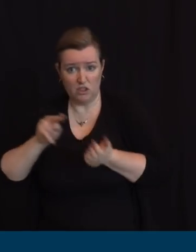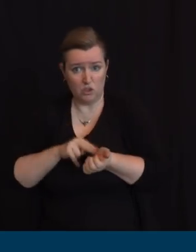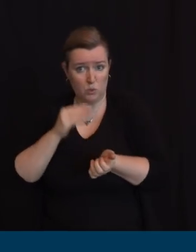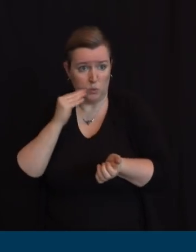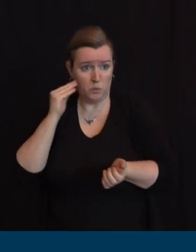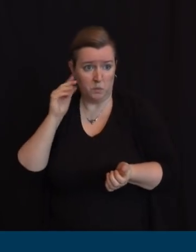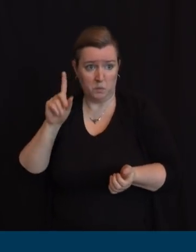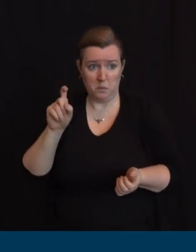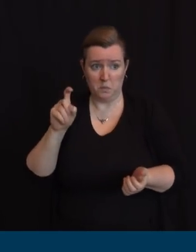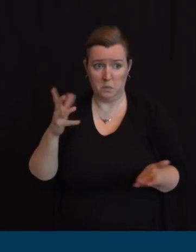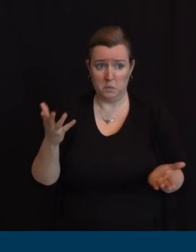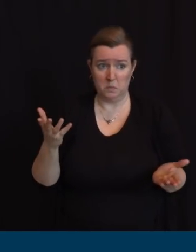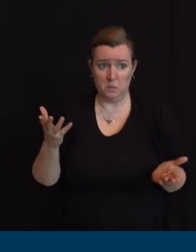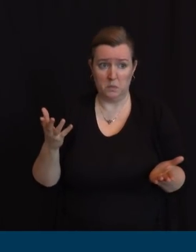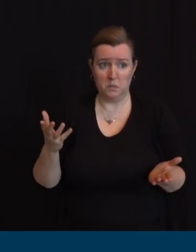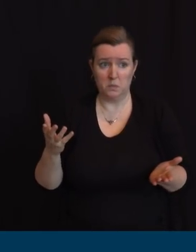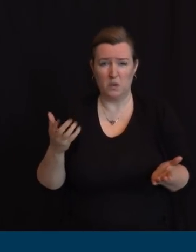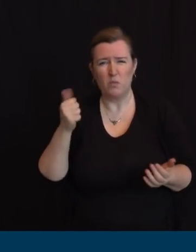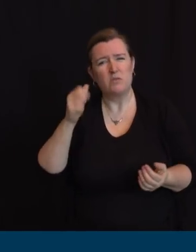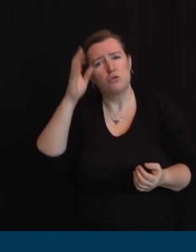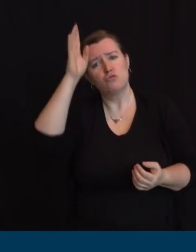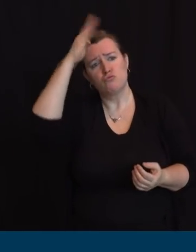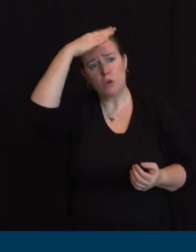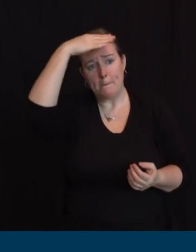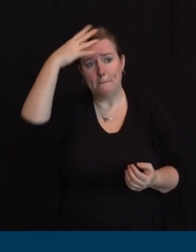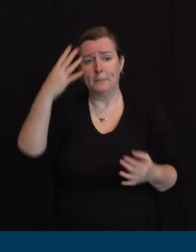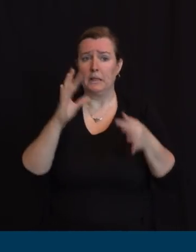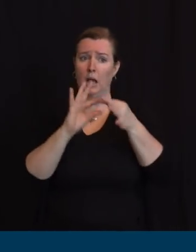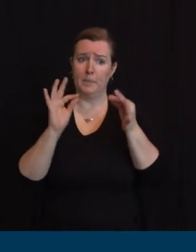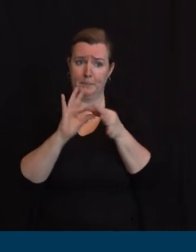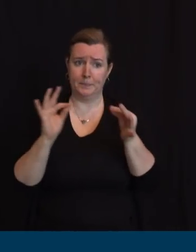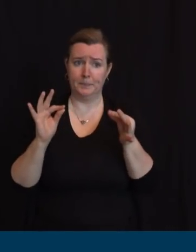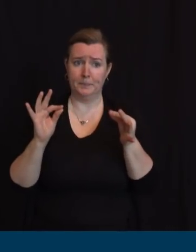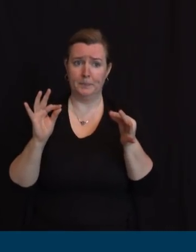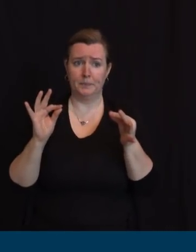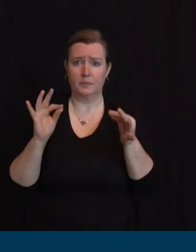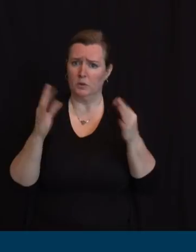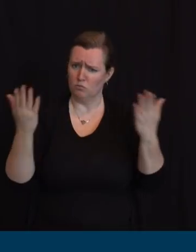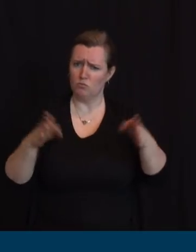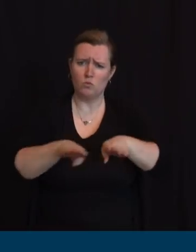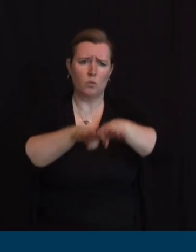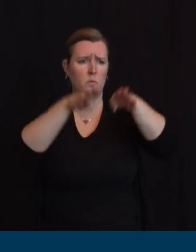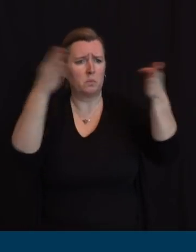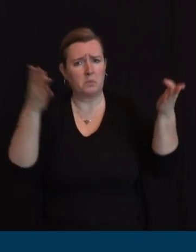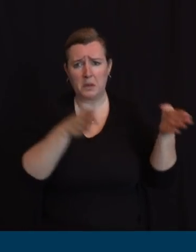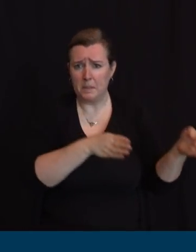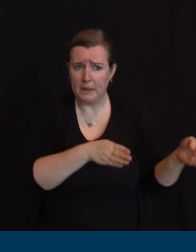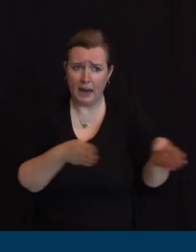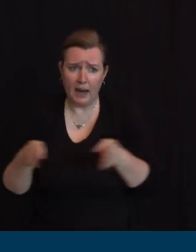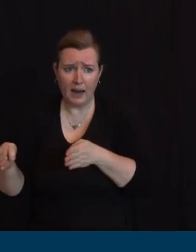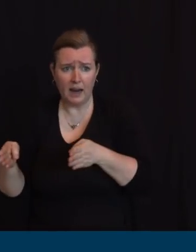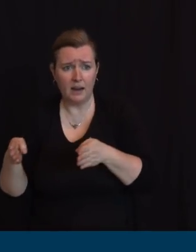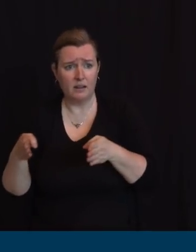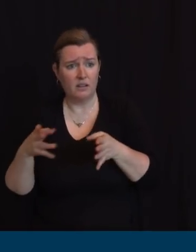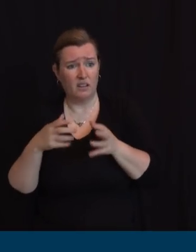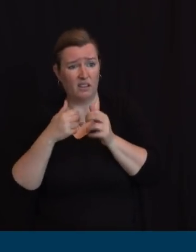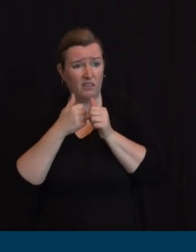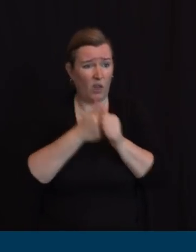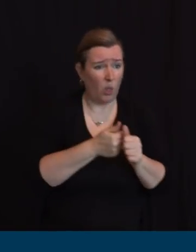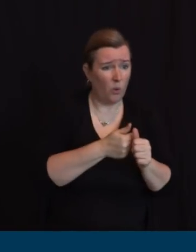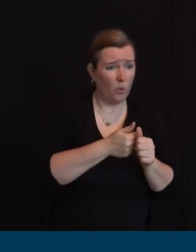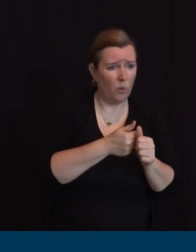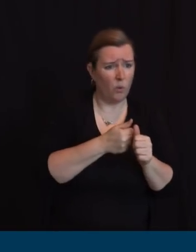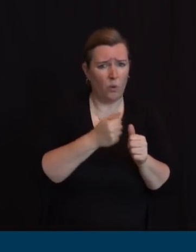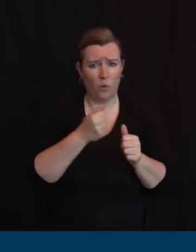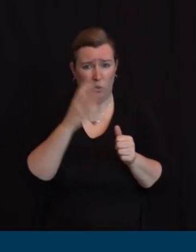his reopening plan? And last, is the state human services department going to submit a plan for pandemic EBT, the